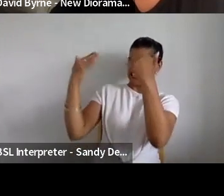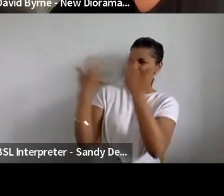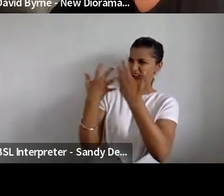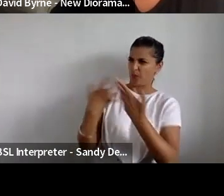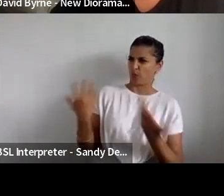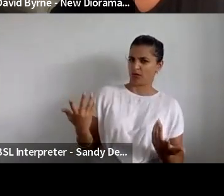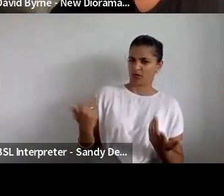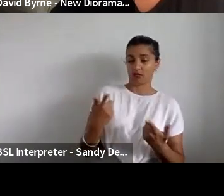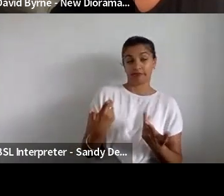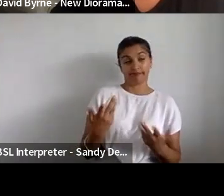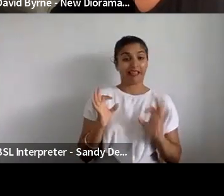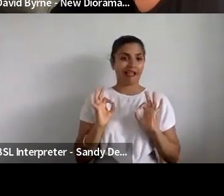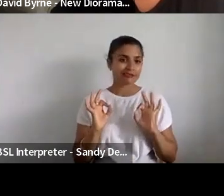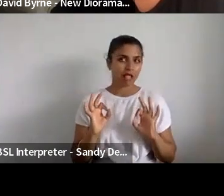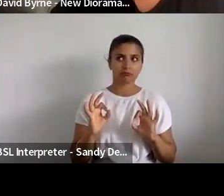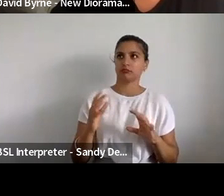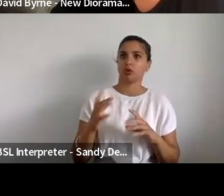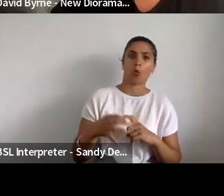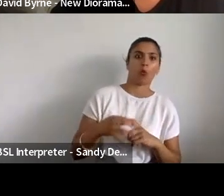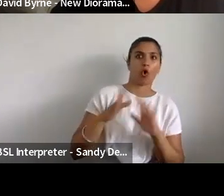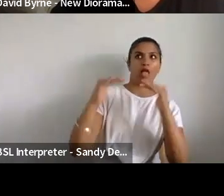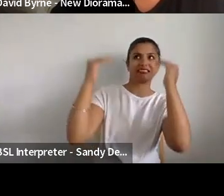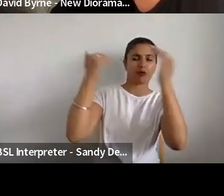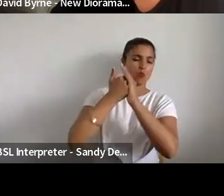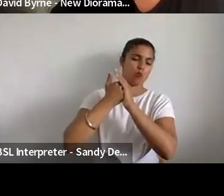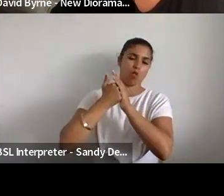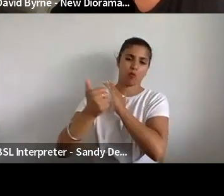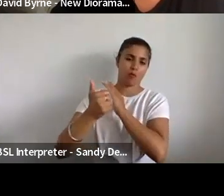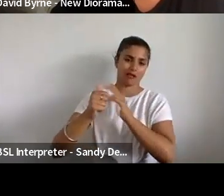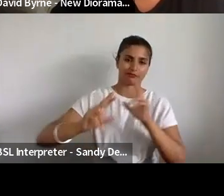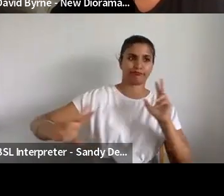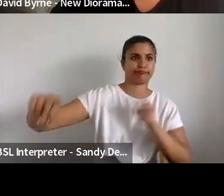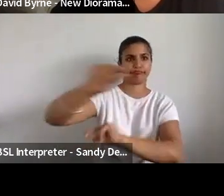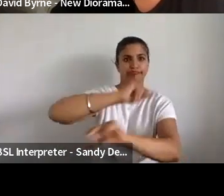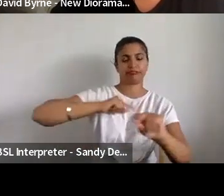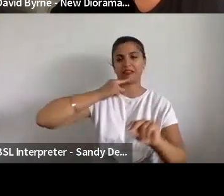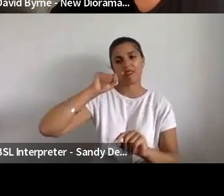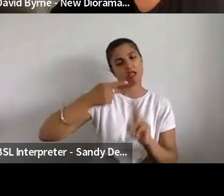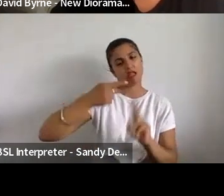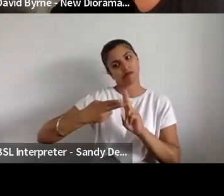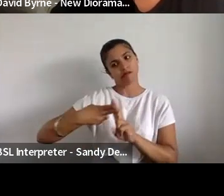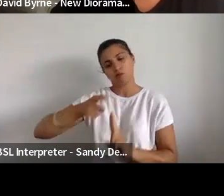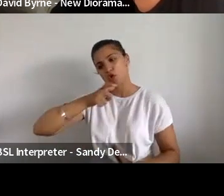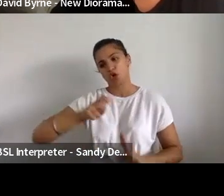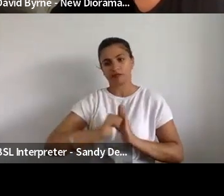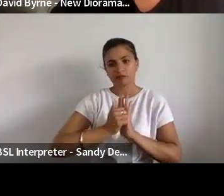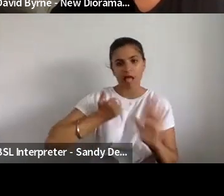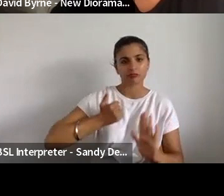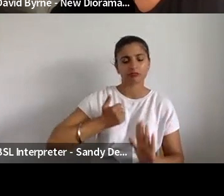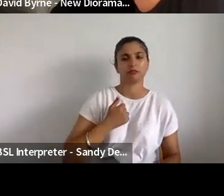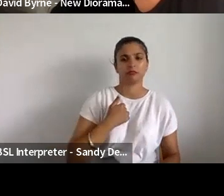excellence that are bandied around potential talent I just use them and